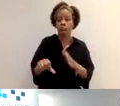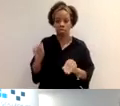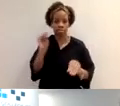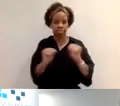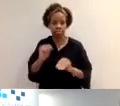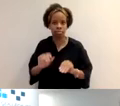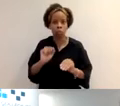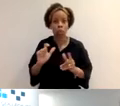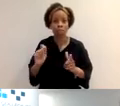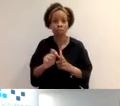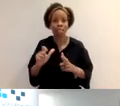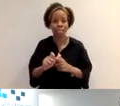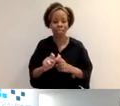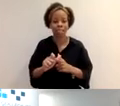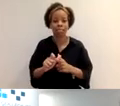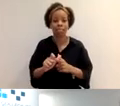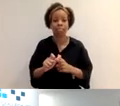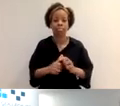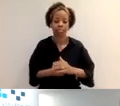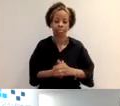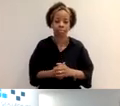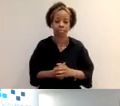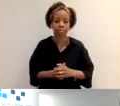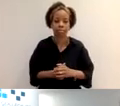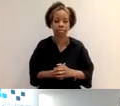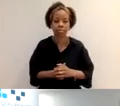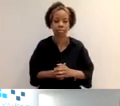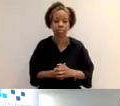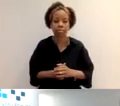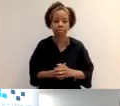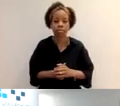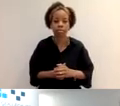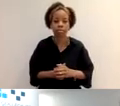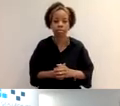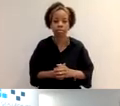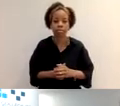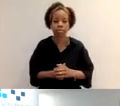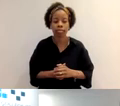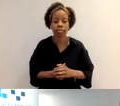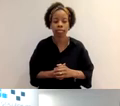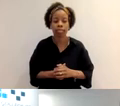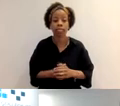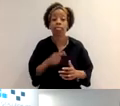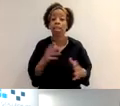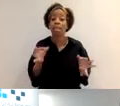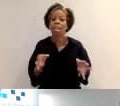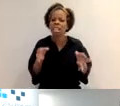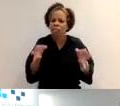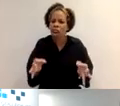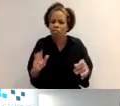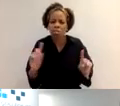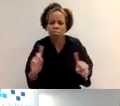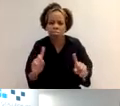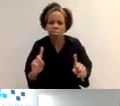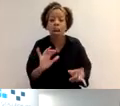that your registration is renewed. So I'm just going to move on to just briefly covering deferrals. If you find you are